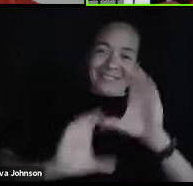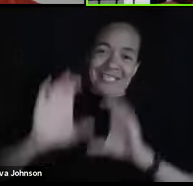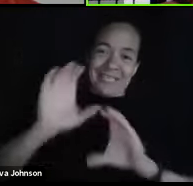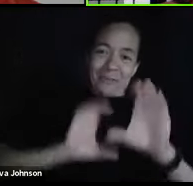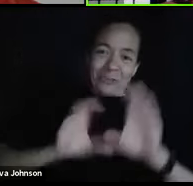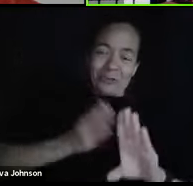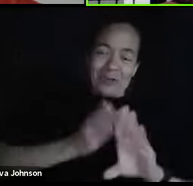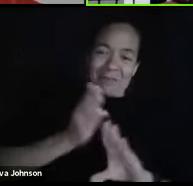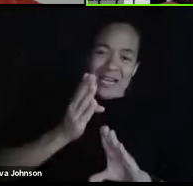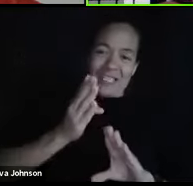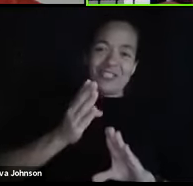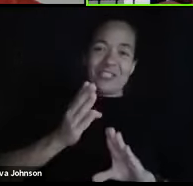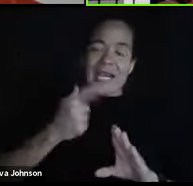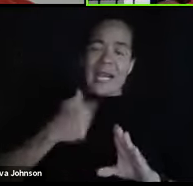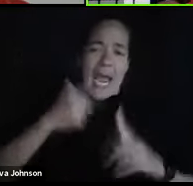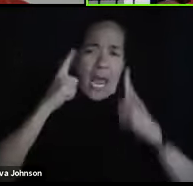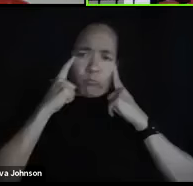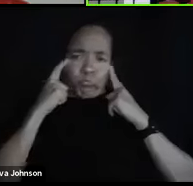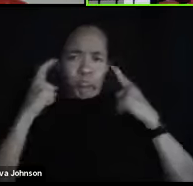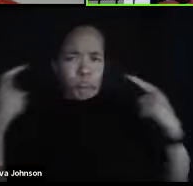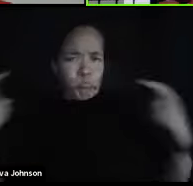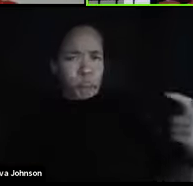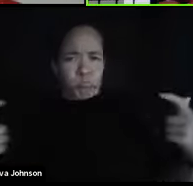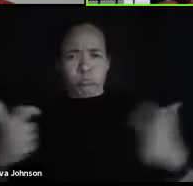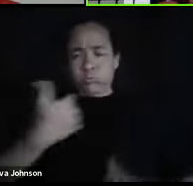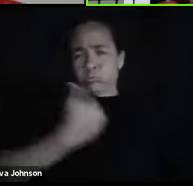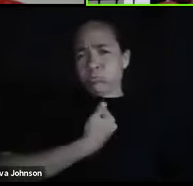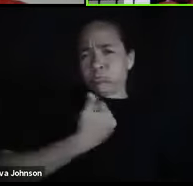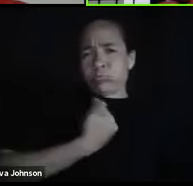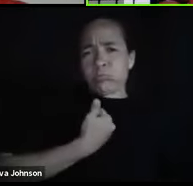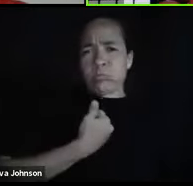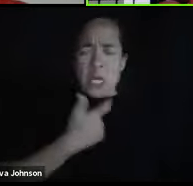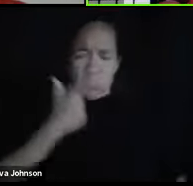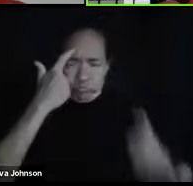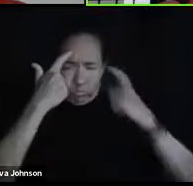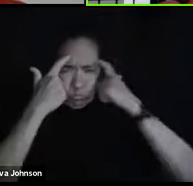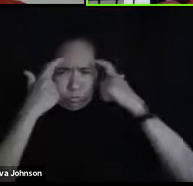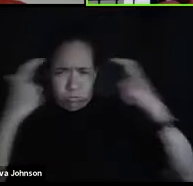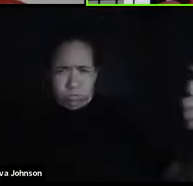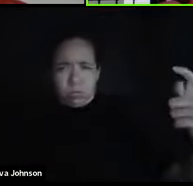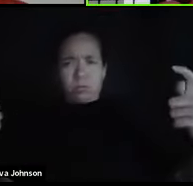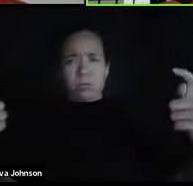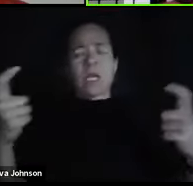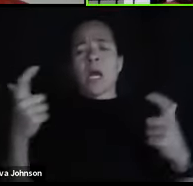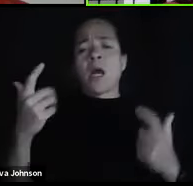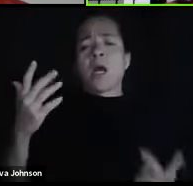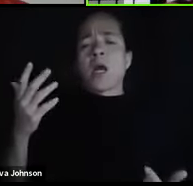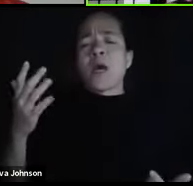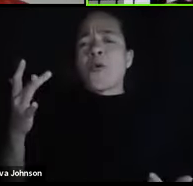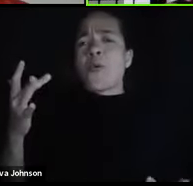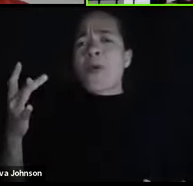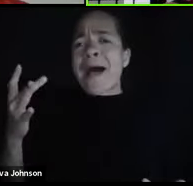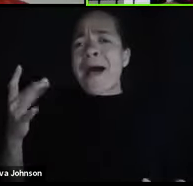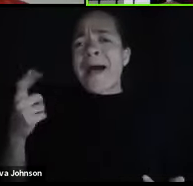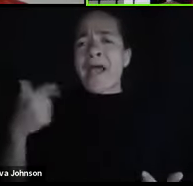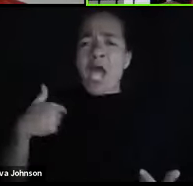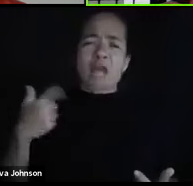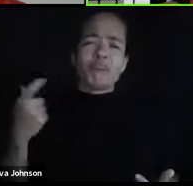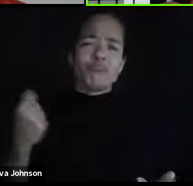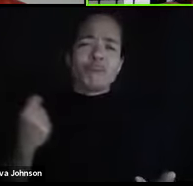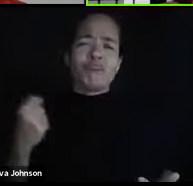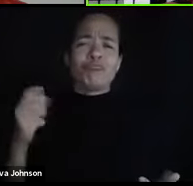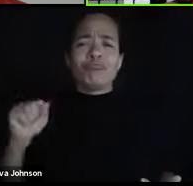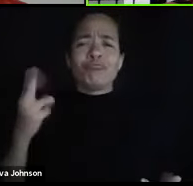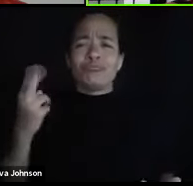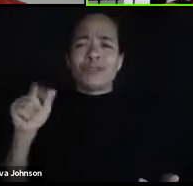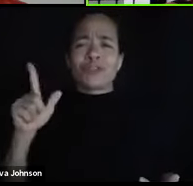and I was so arrogant and full of myself because I had this big shot scholarship that was a full